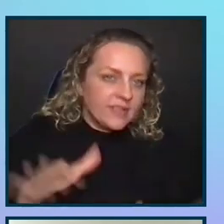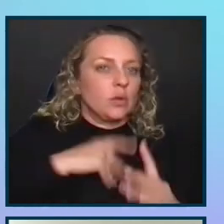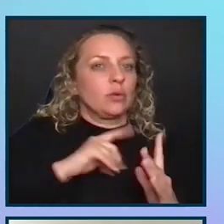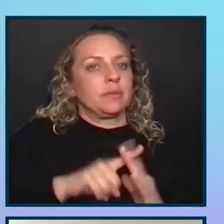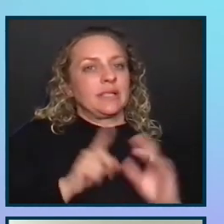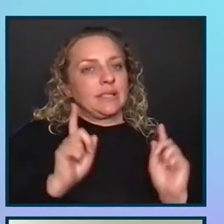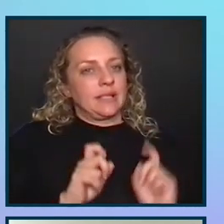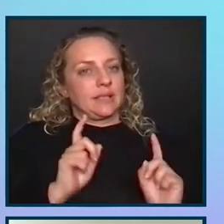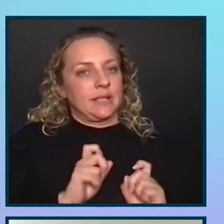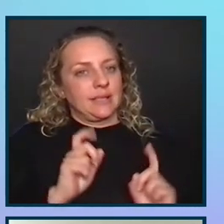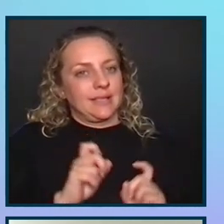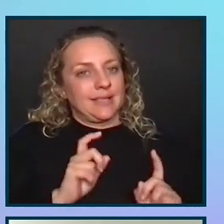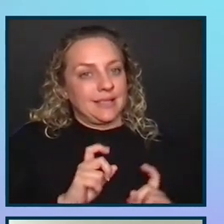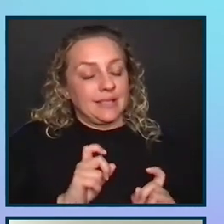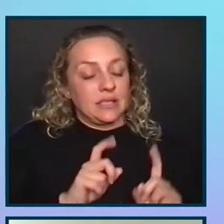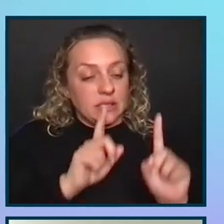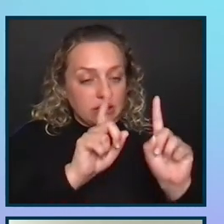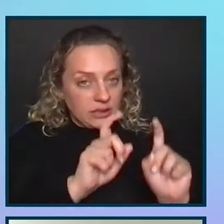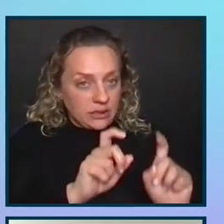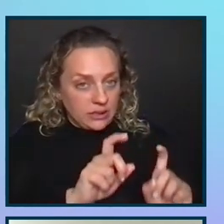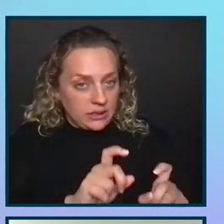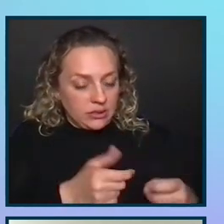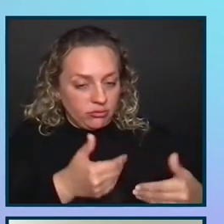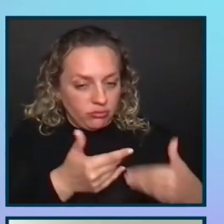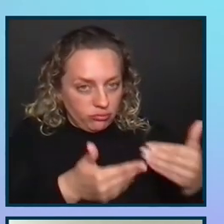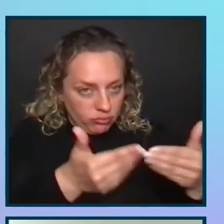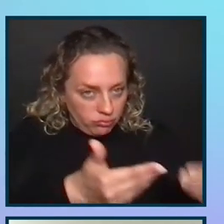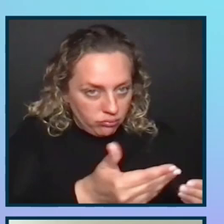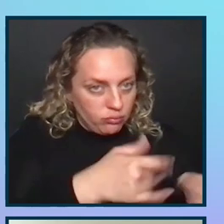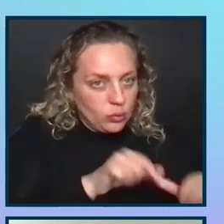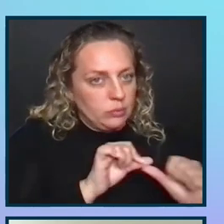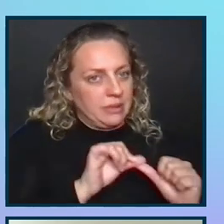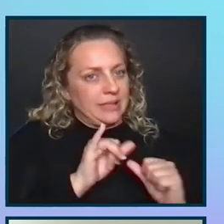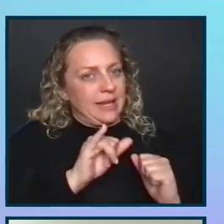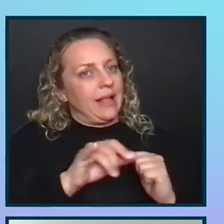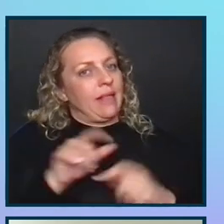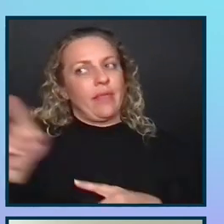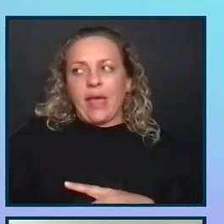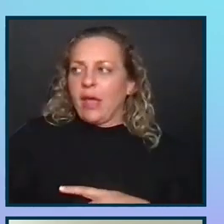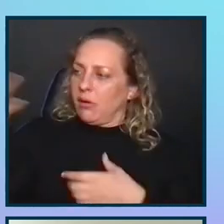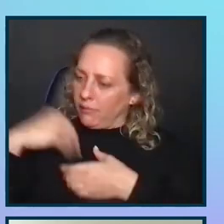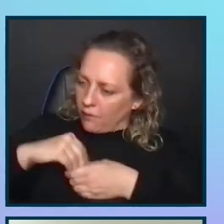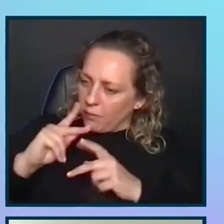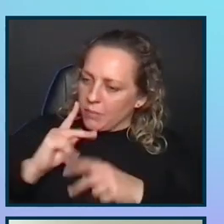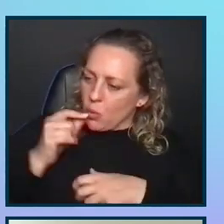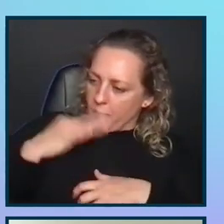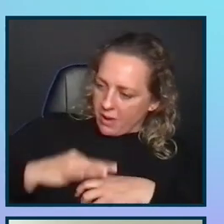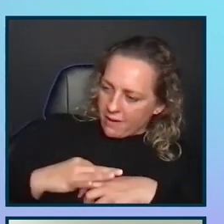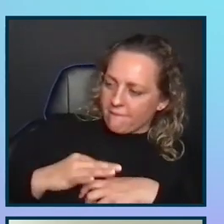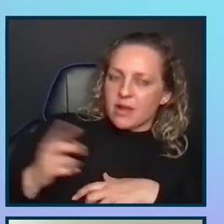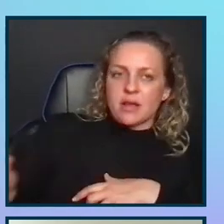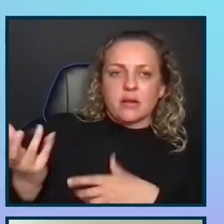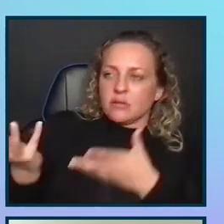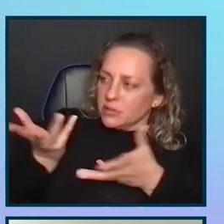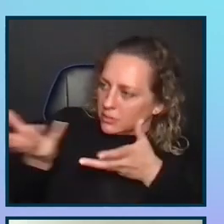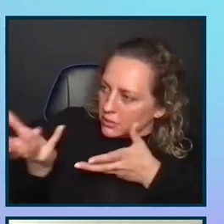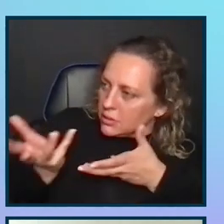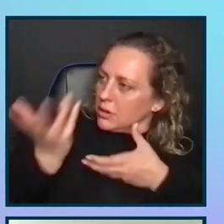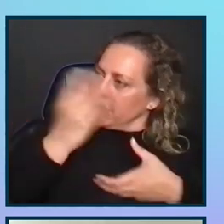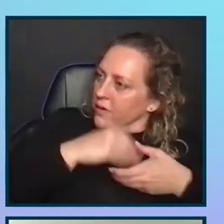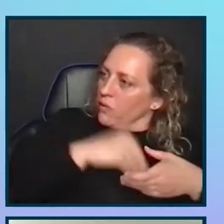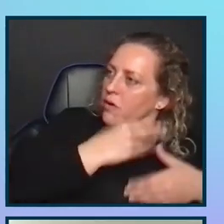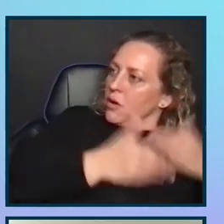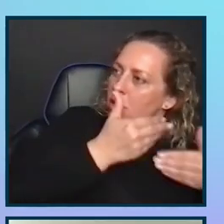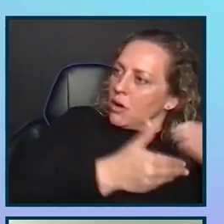to begin testing. As testing was ongoing to maintain that stakeholder engagement and build that excitement and keep it going through, you know, the